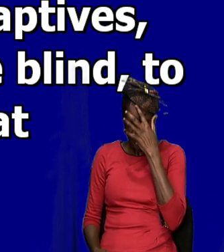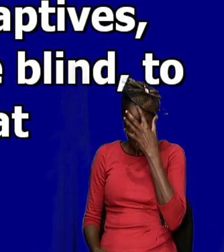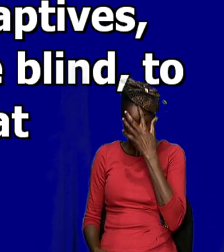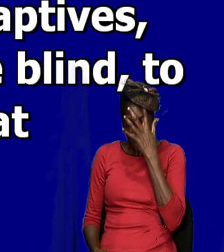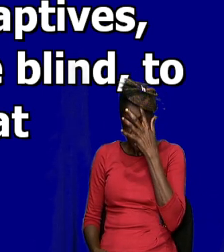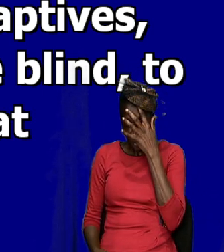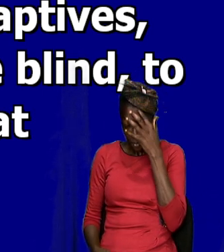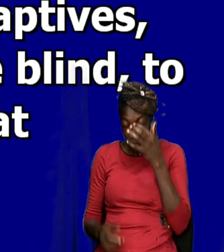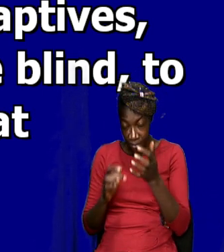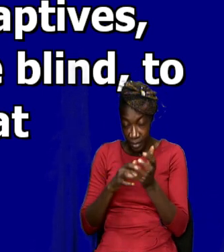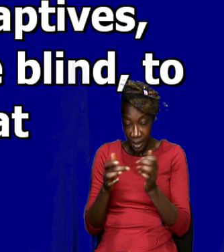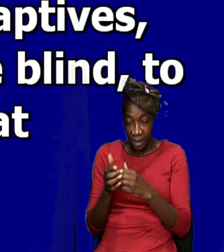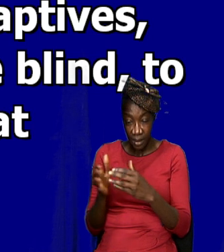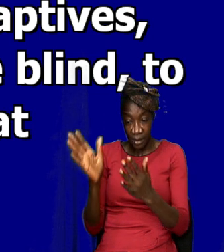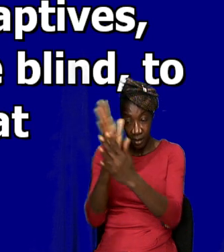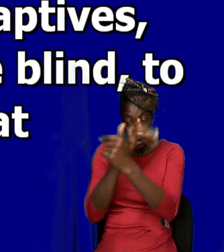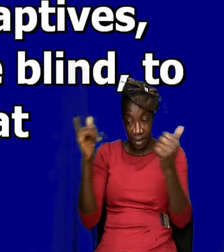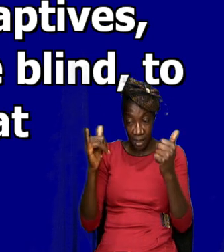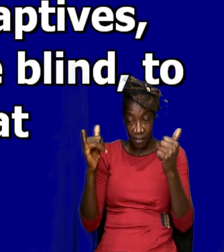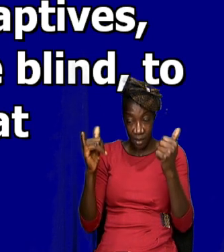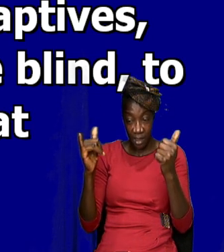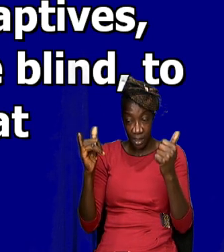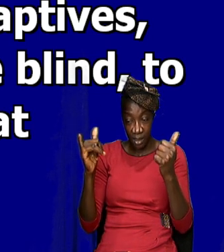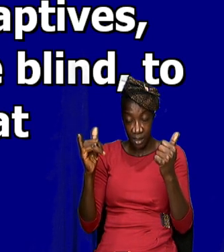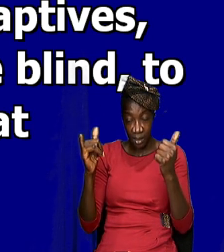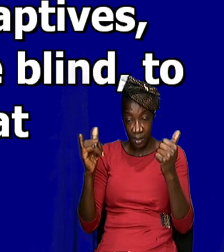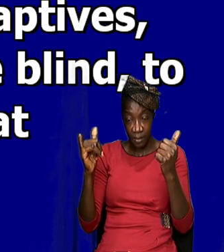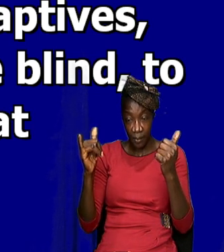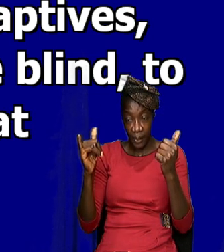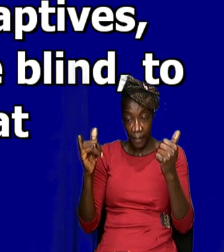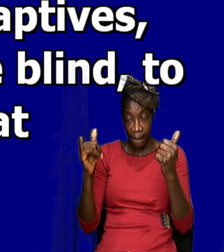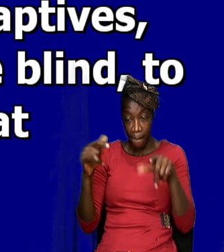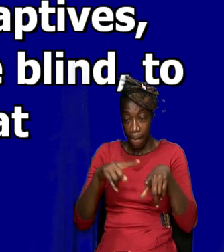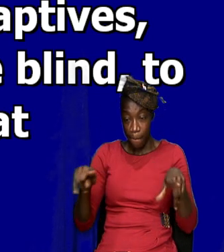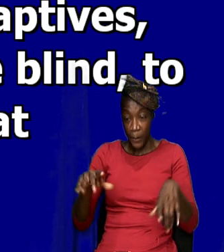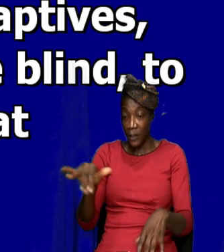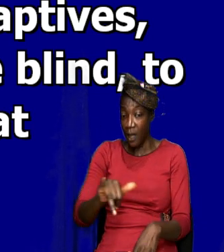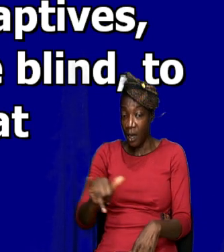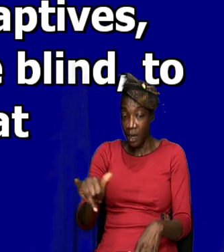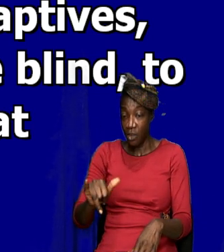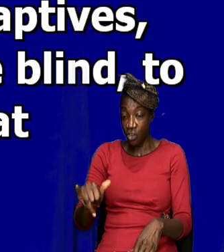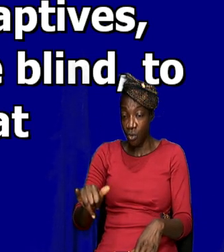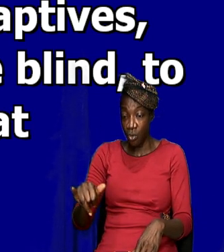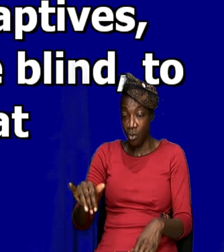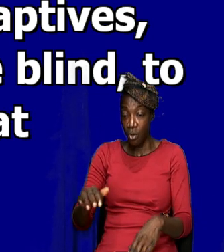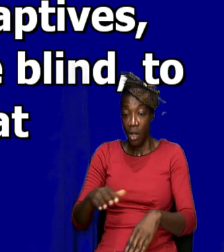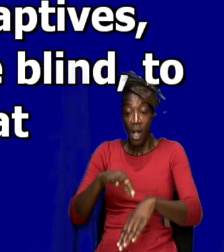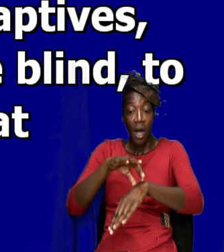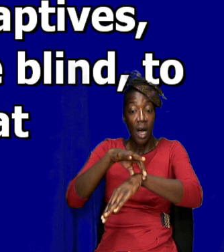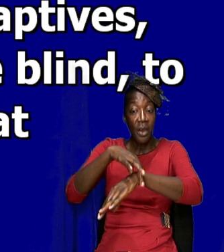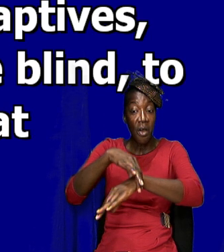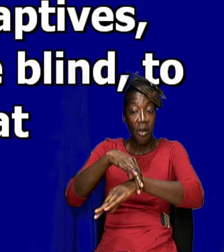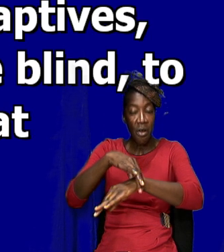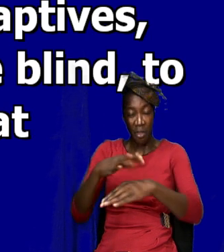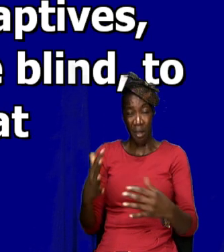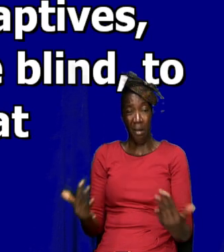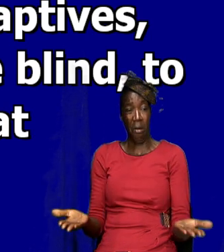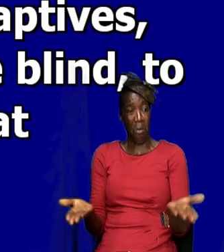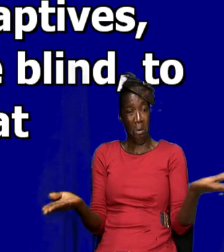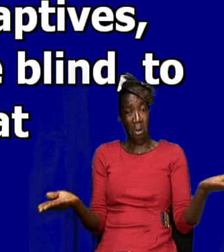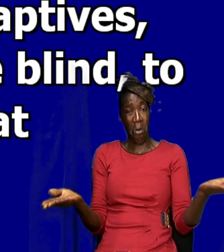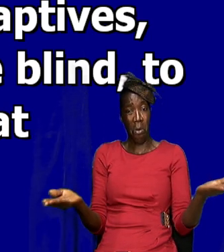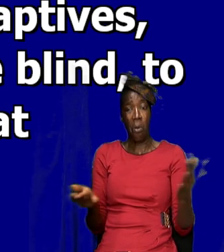in heaven, he might be in heaven, but he's also upon the earth. How is he upon the earth?